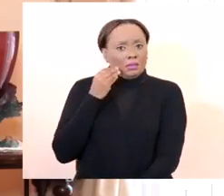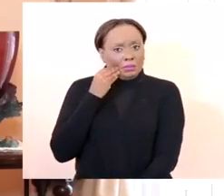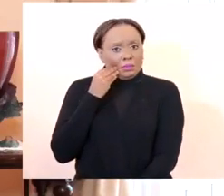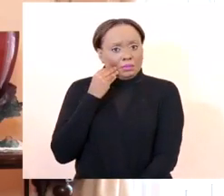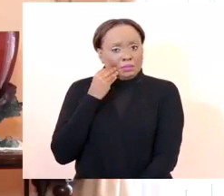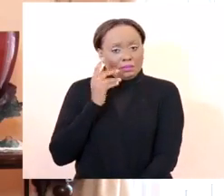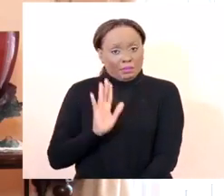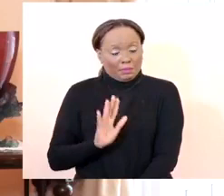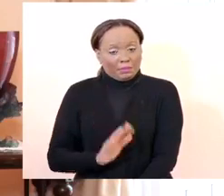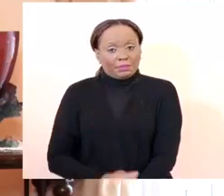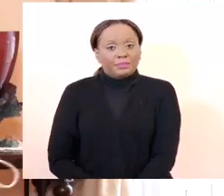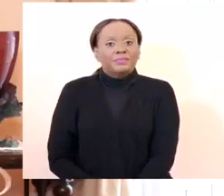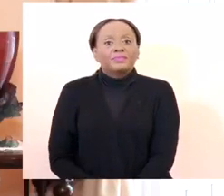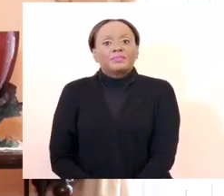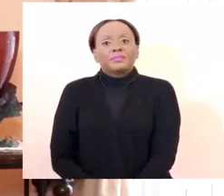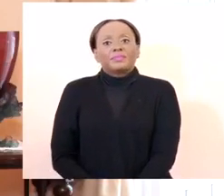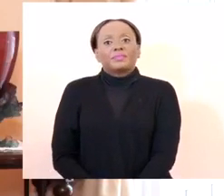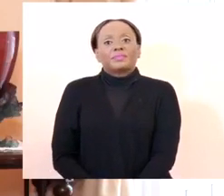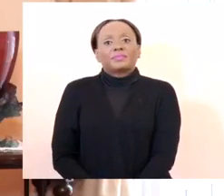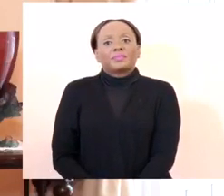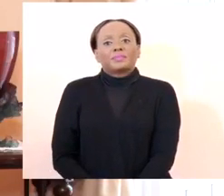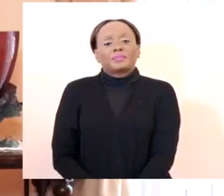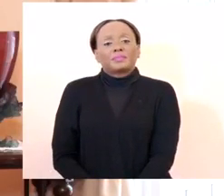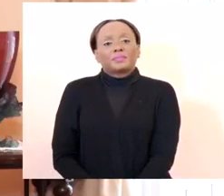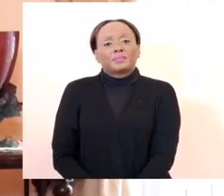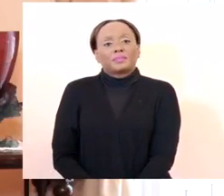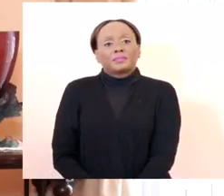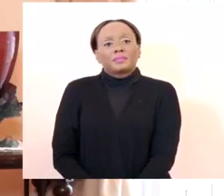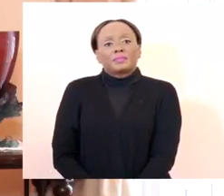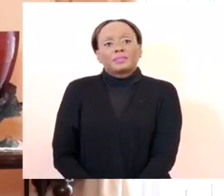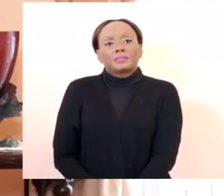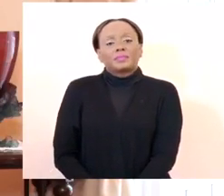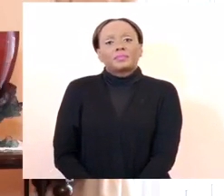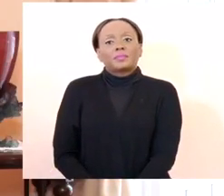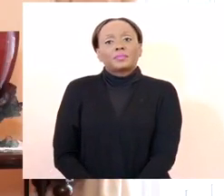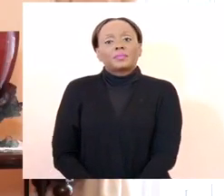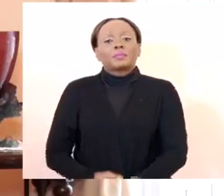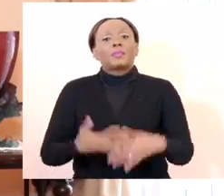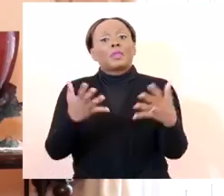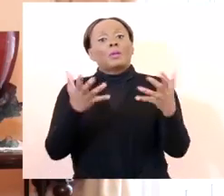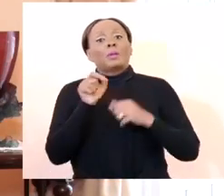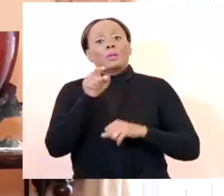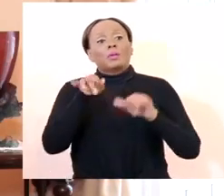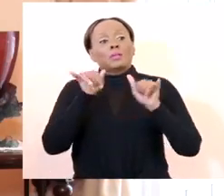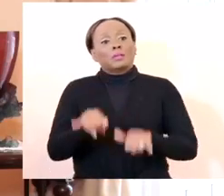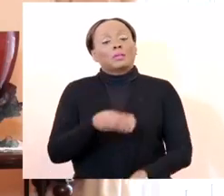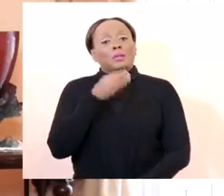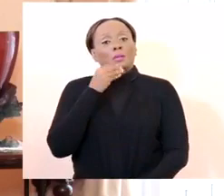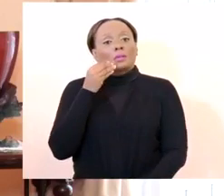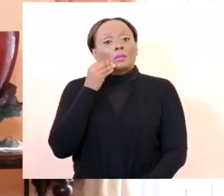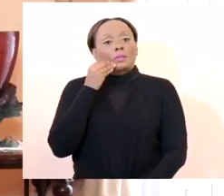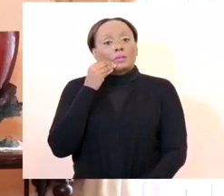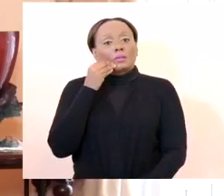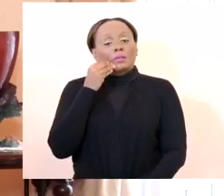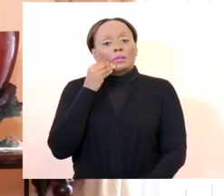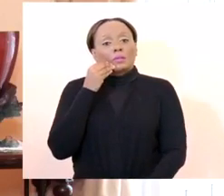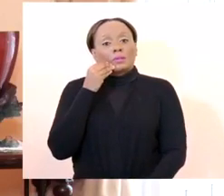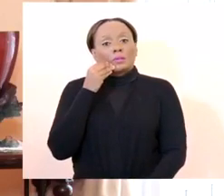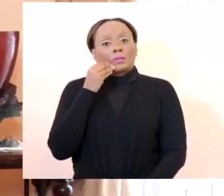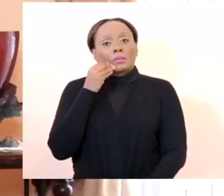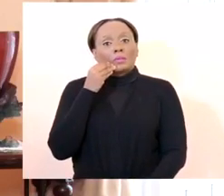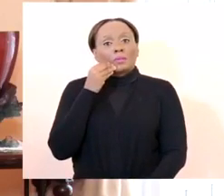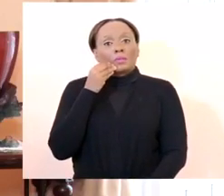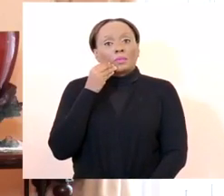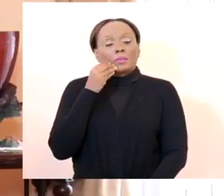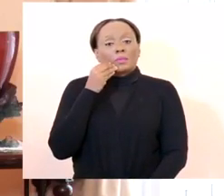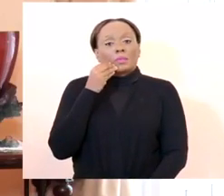obviously, in asking Barbadians to stay at home, we do need to make provision for certain